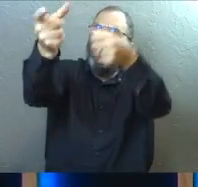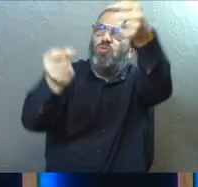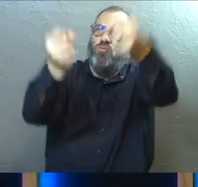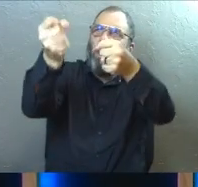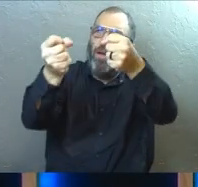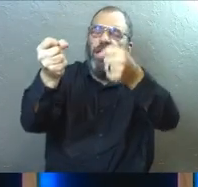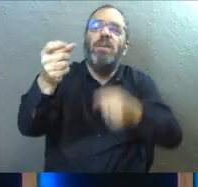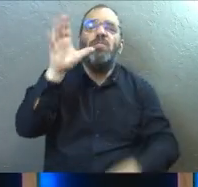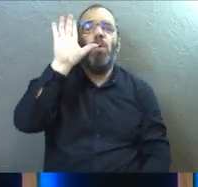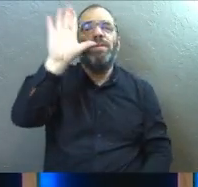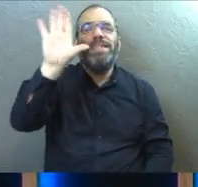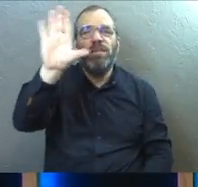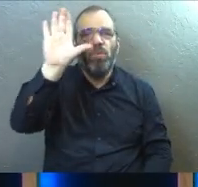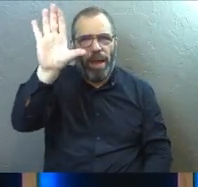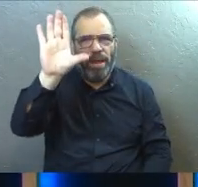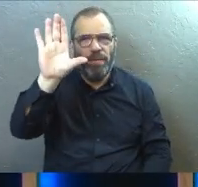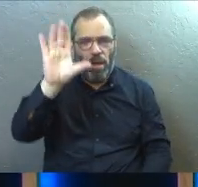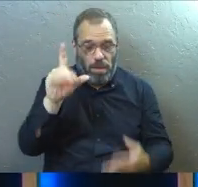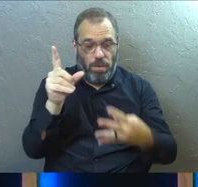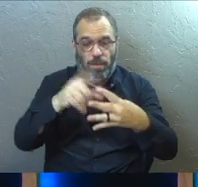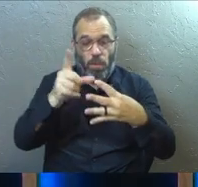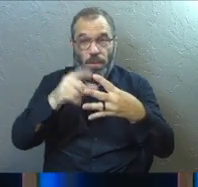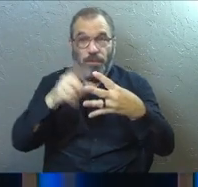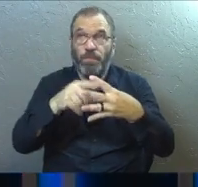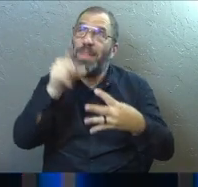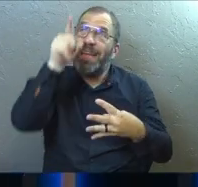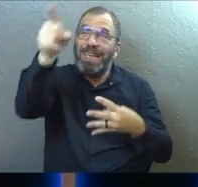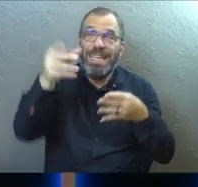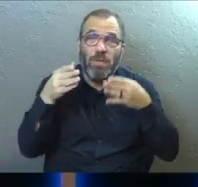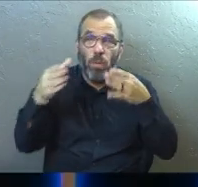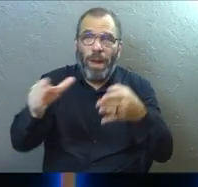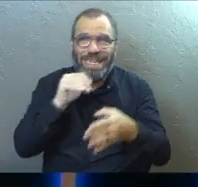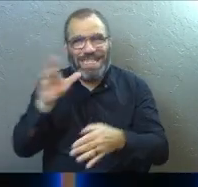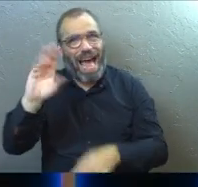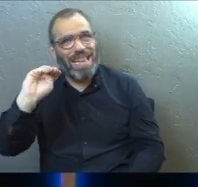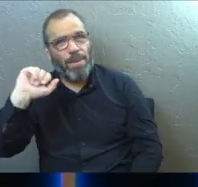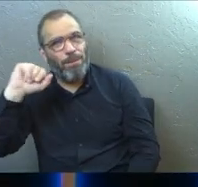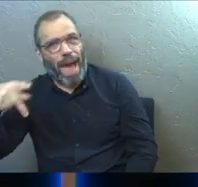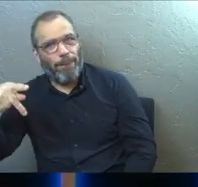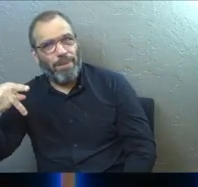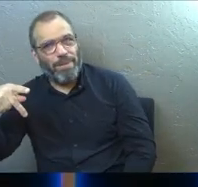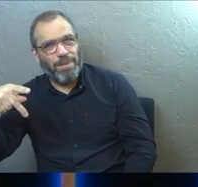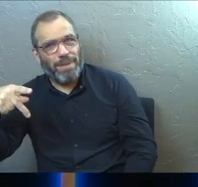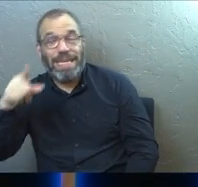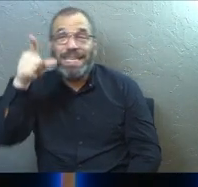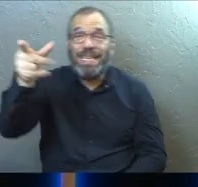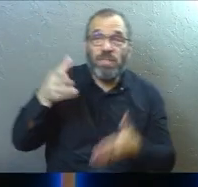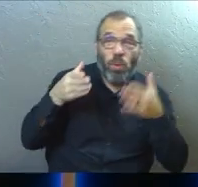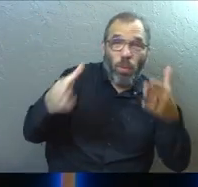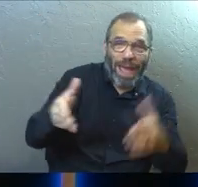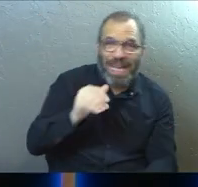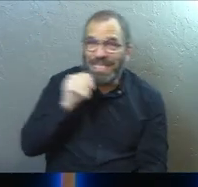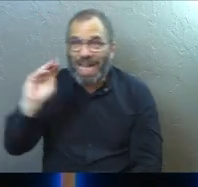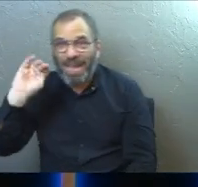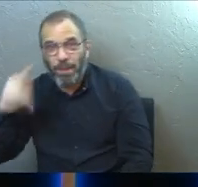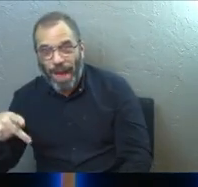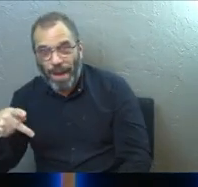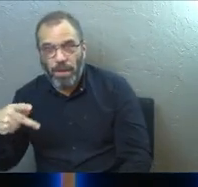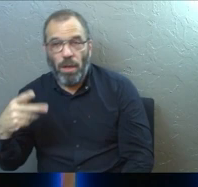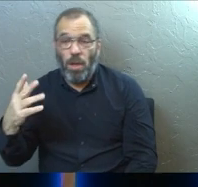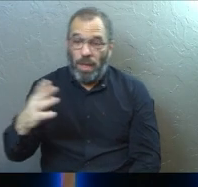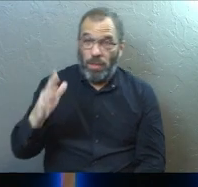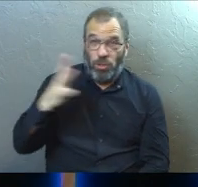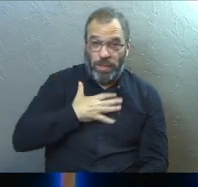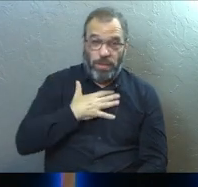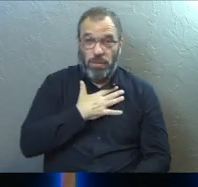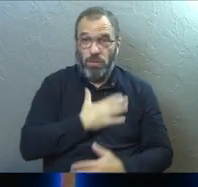So let's talk about the way he's going to do this with us. Number one, he's the way, not the map. So you're going to either find this joyful